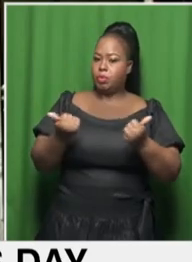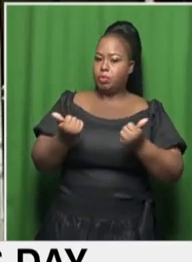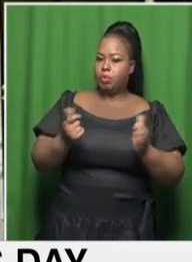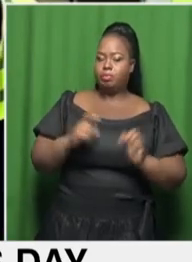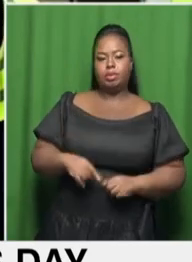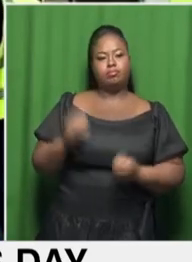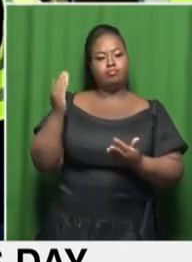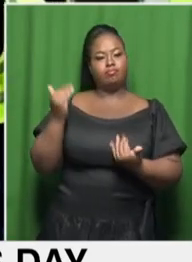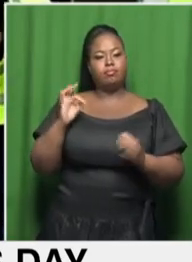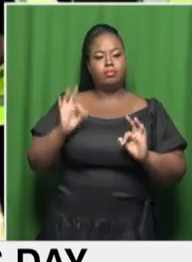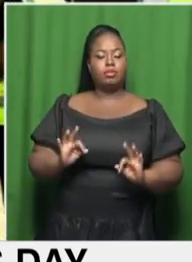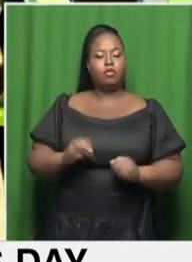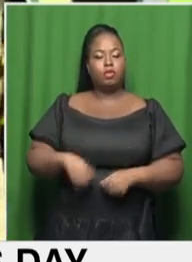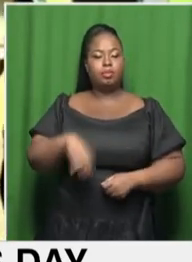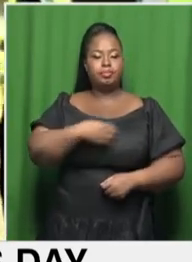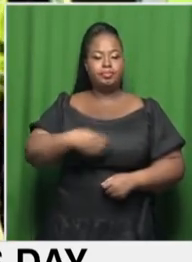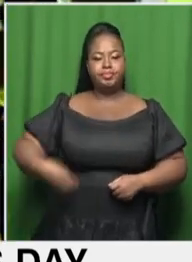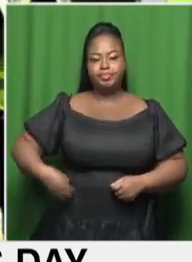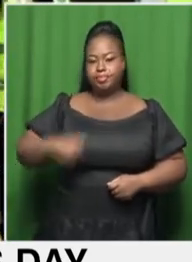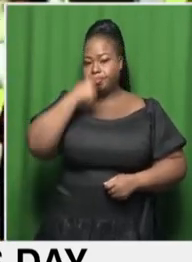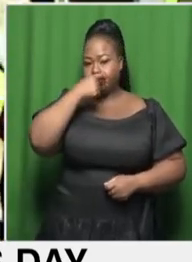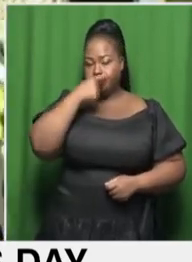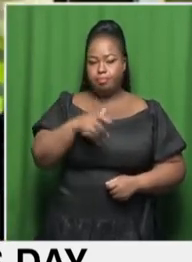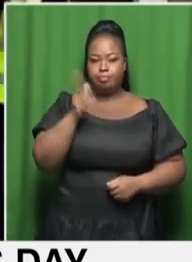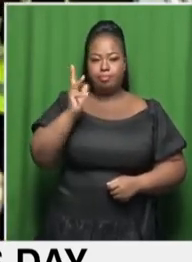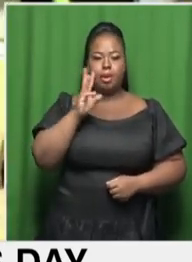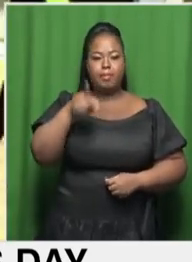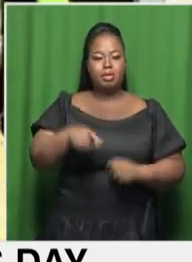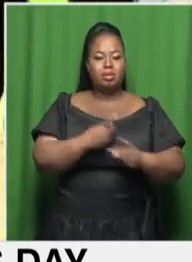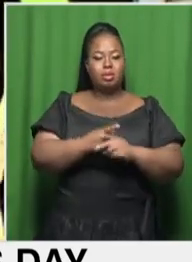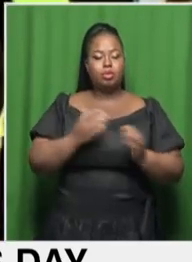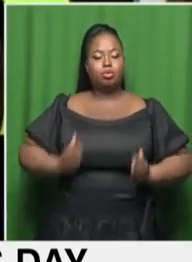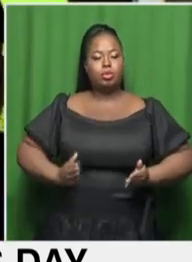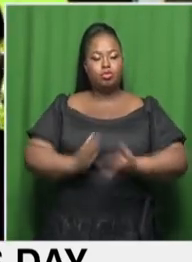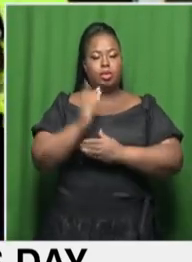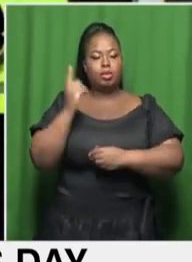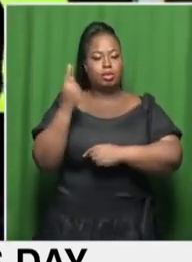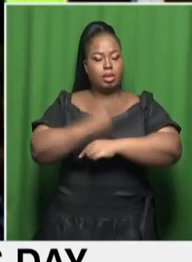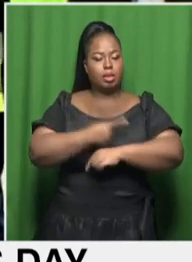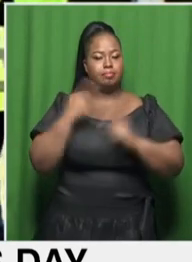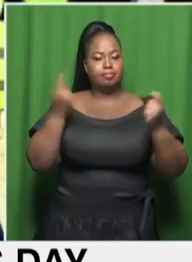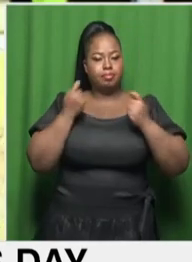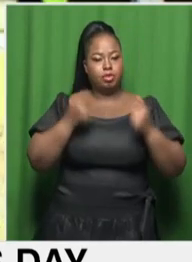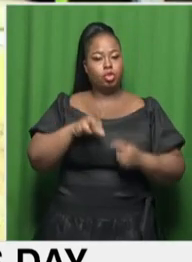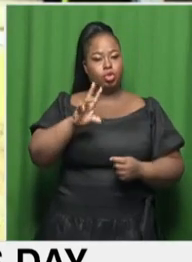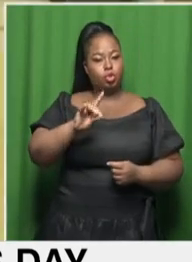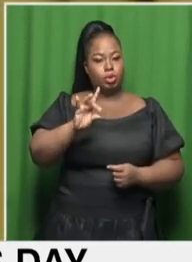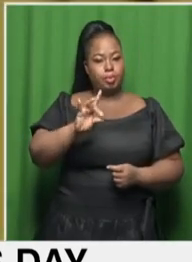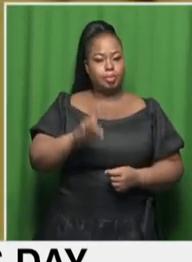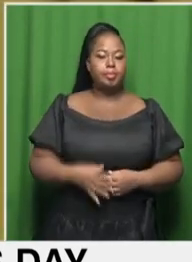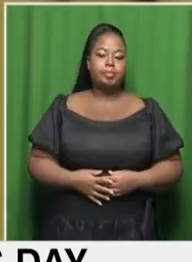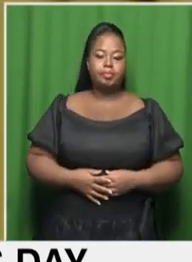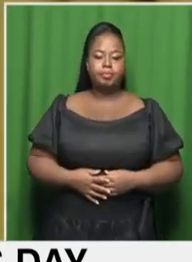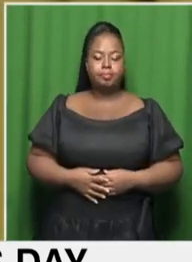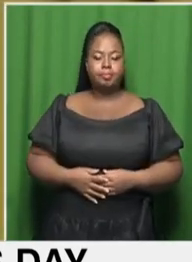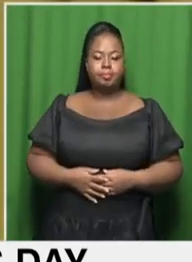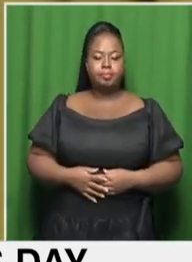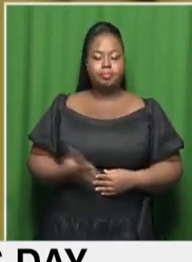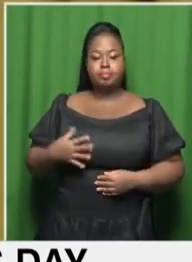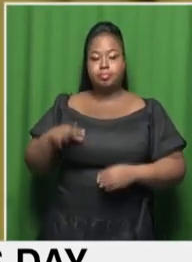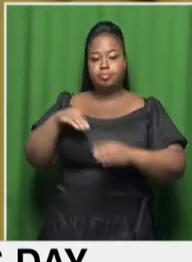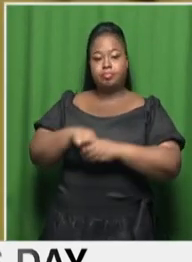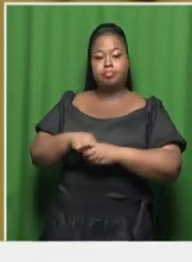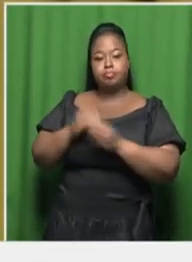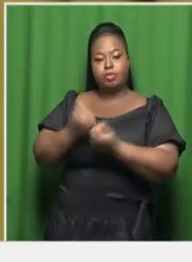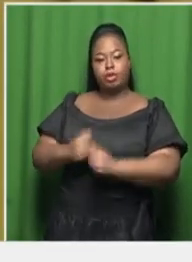anticipation of President Ramaphosa's keynote address at the Human Rights Day commemoration on Tuesday. As part of the Democratic